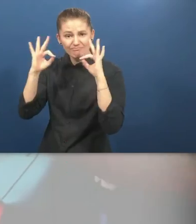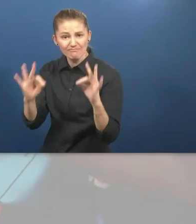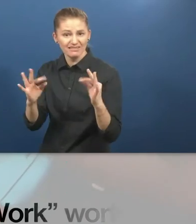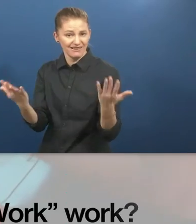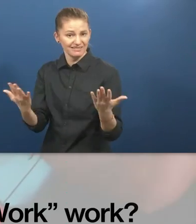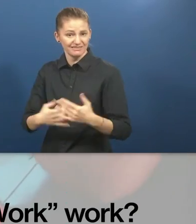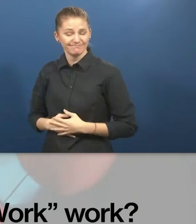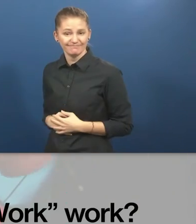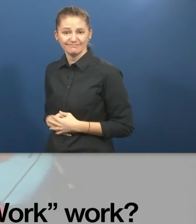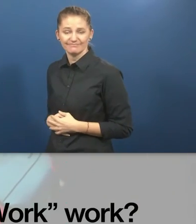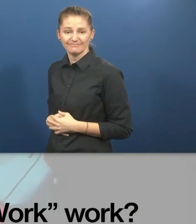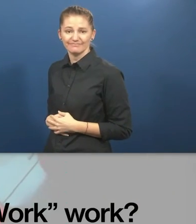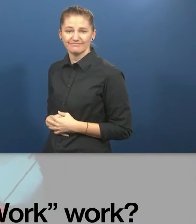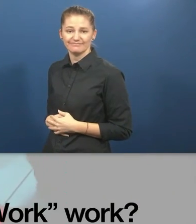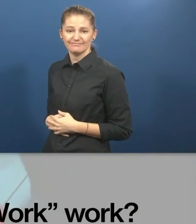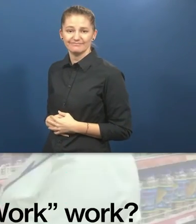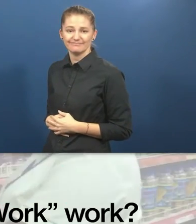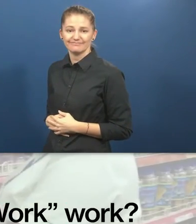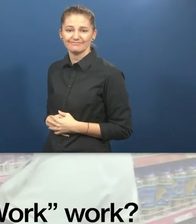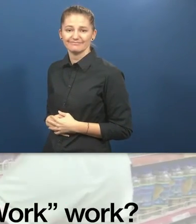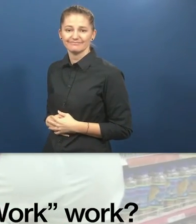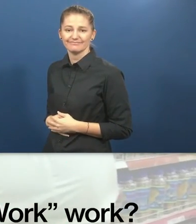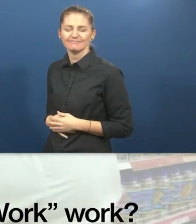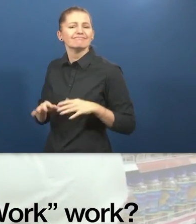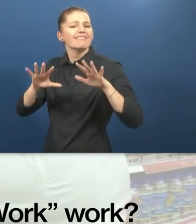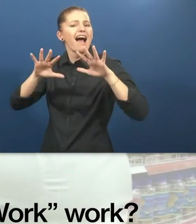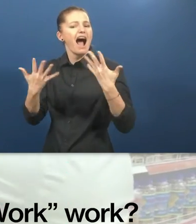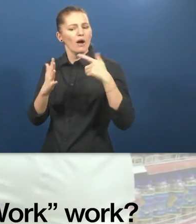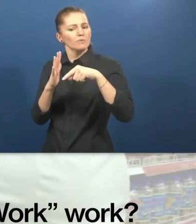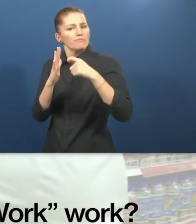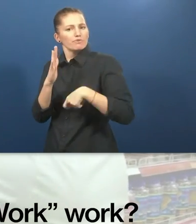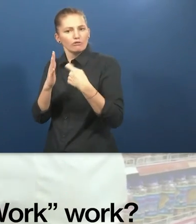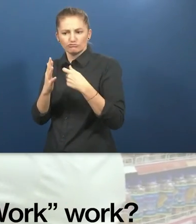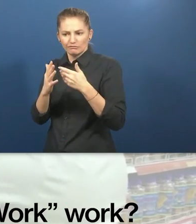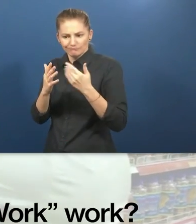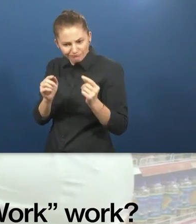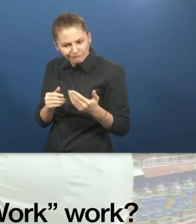How does Make 12.4% Work Work work work? How